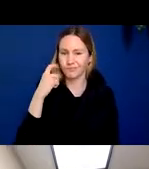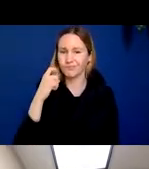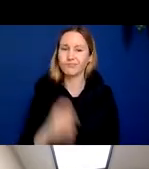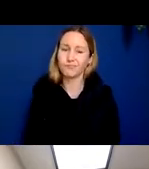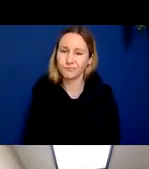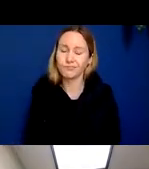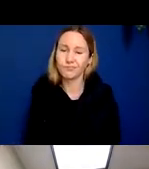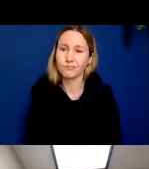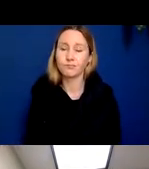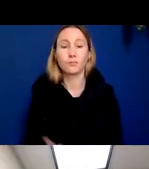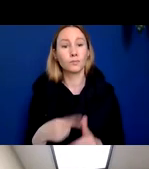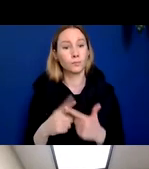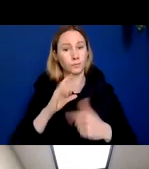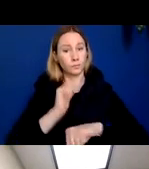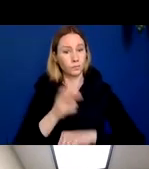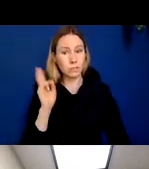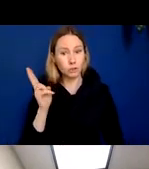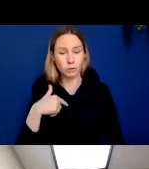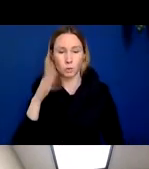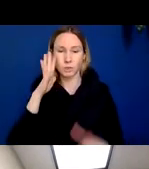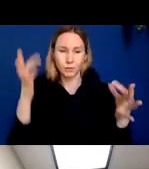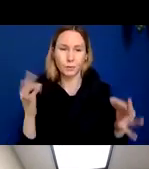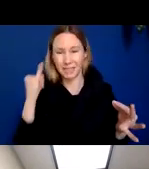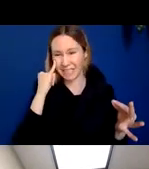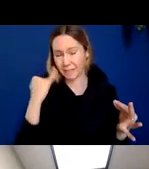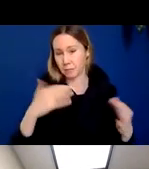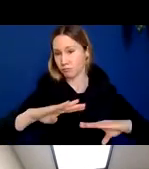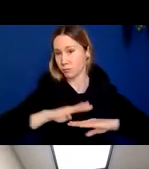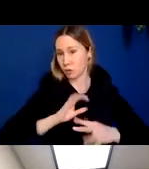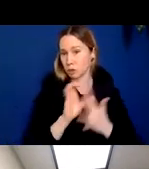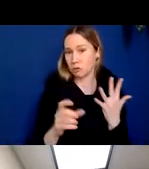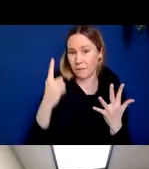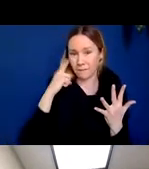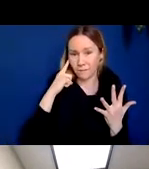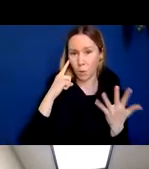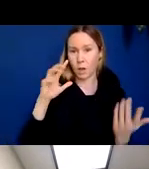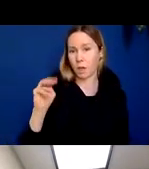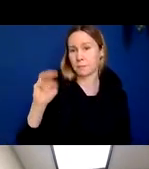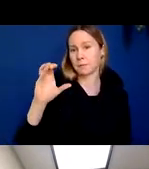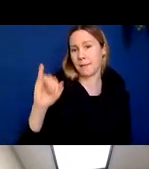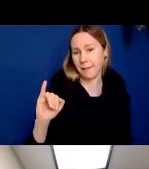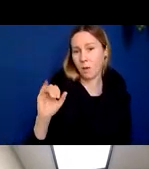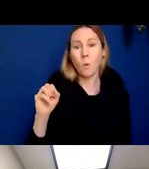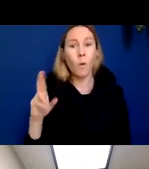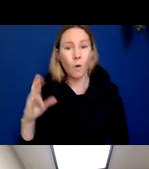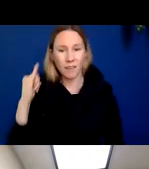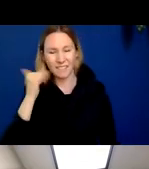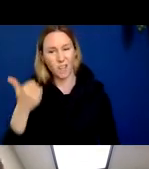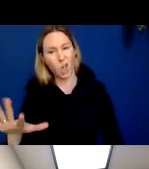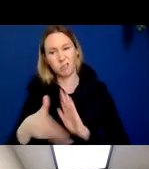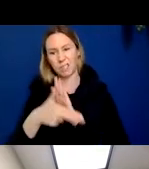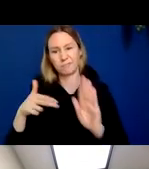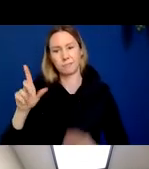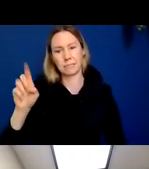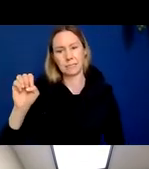would, you know, based on my history, determine if this patient meets criteria for mild cognitive impairment, or if this person has already crossed